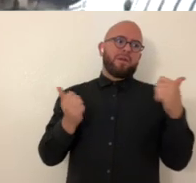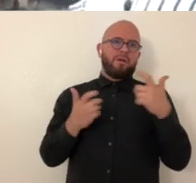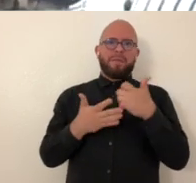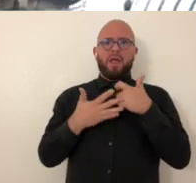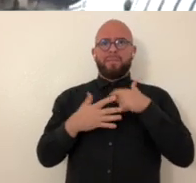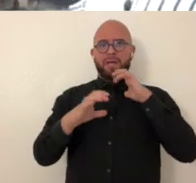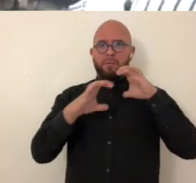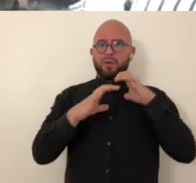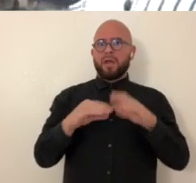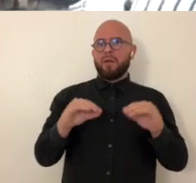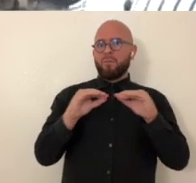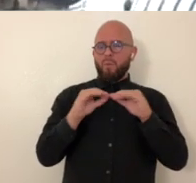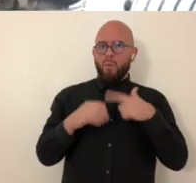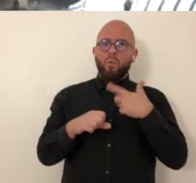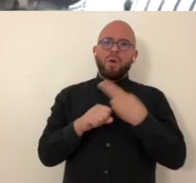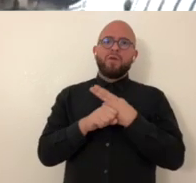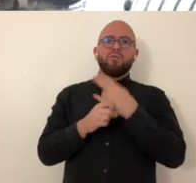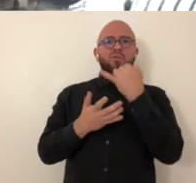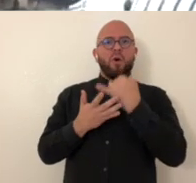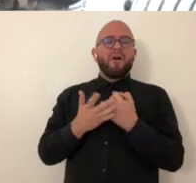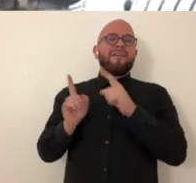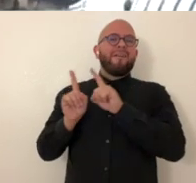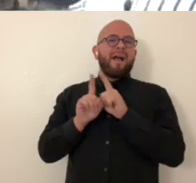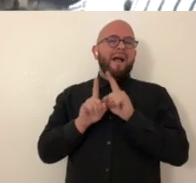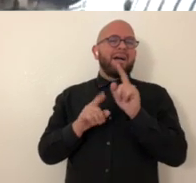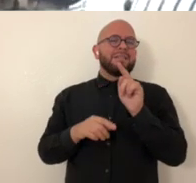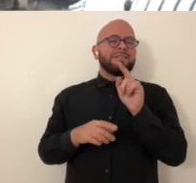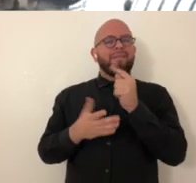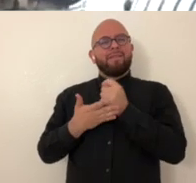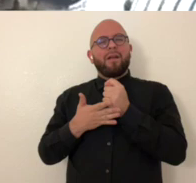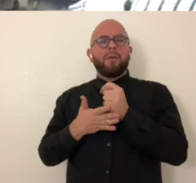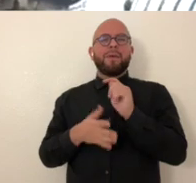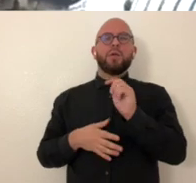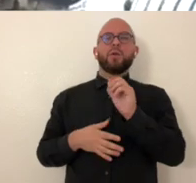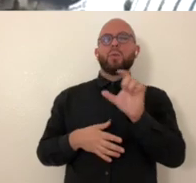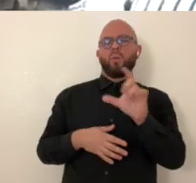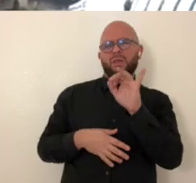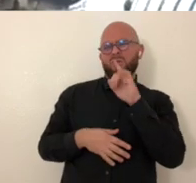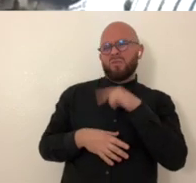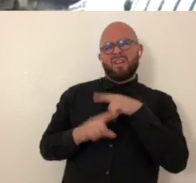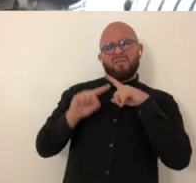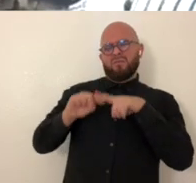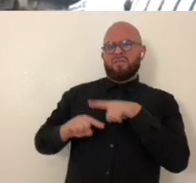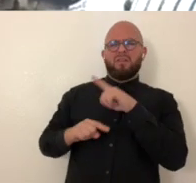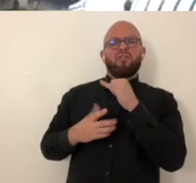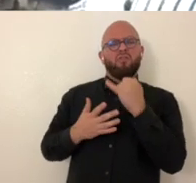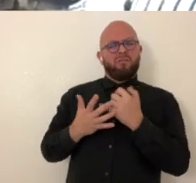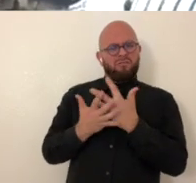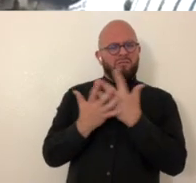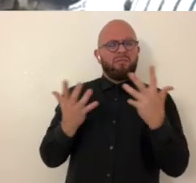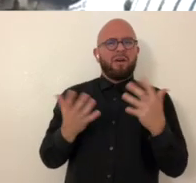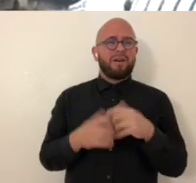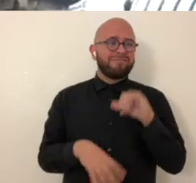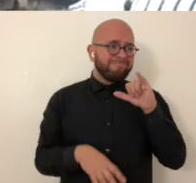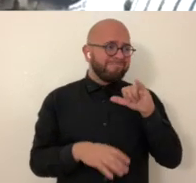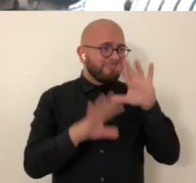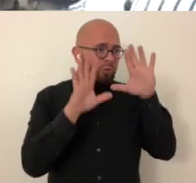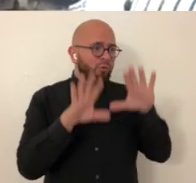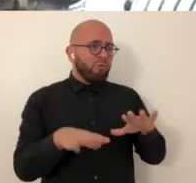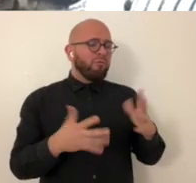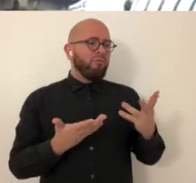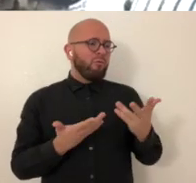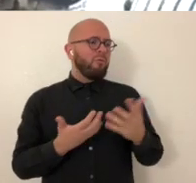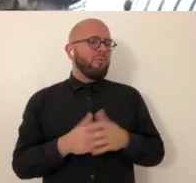art therapy together um that kind of helped me open up learn to communicate through art really use art as a tool of therapy and